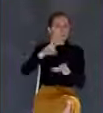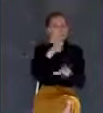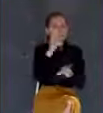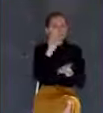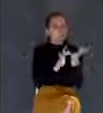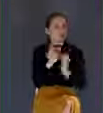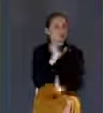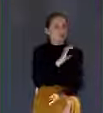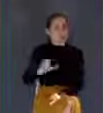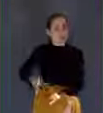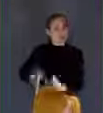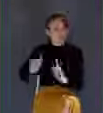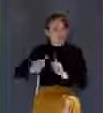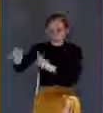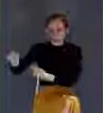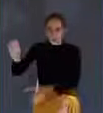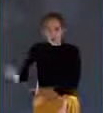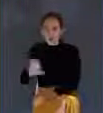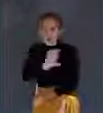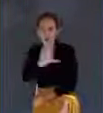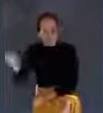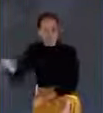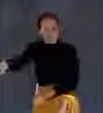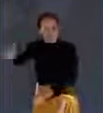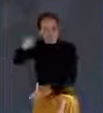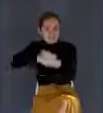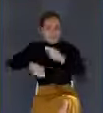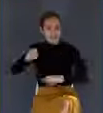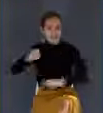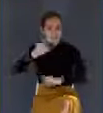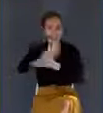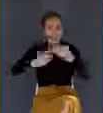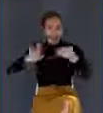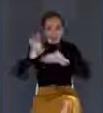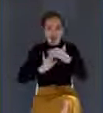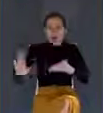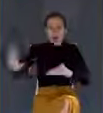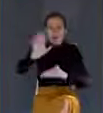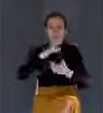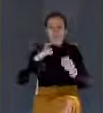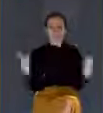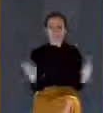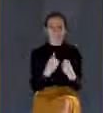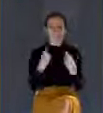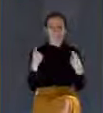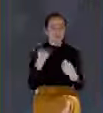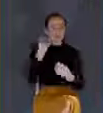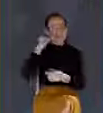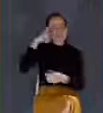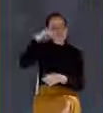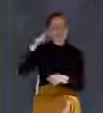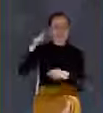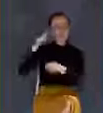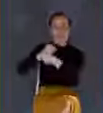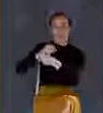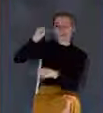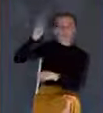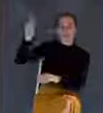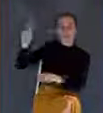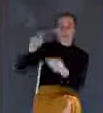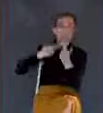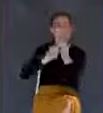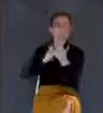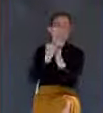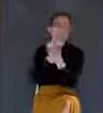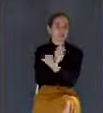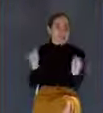sins on the cross. Jesus, receive it by faith when you put your trust in Him and Him alone. And if you'll reach out in faith and say,